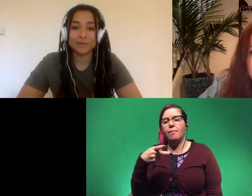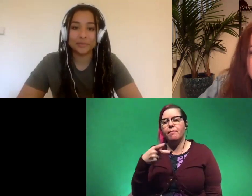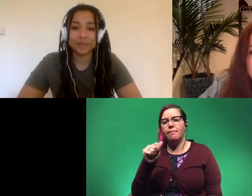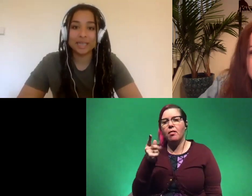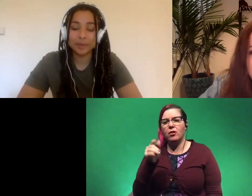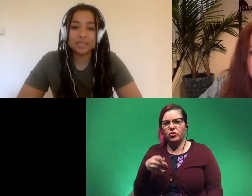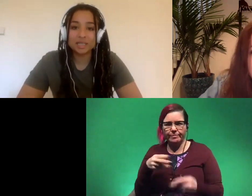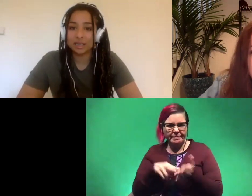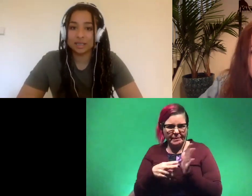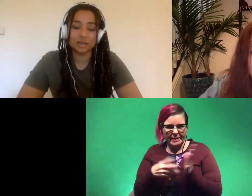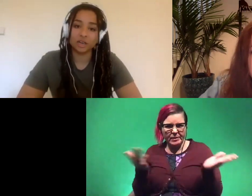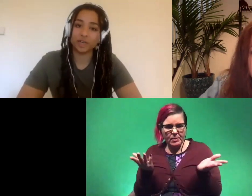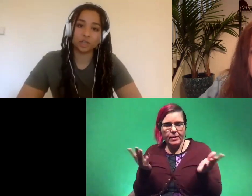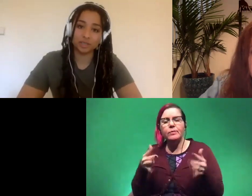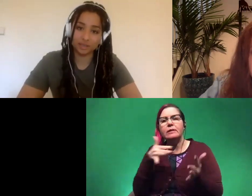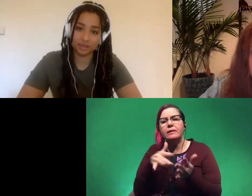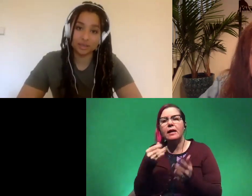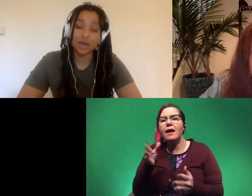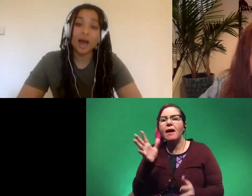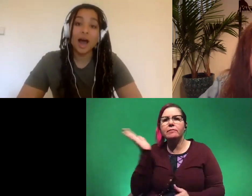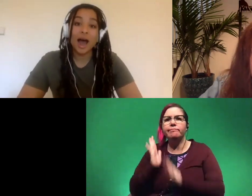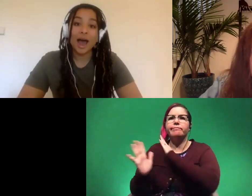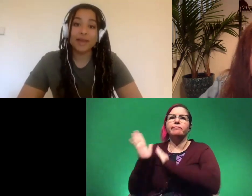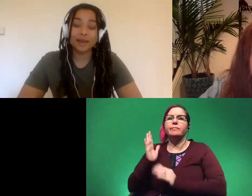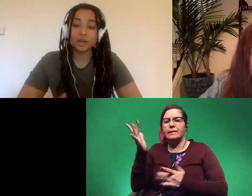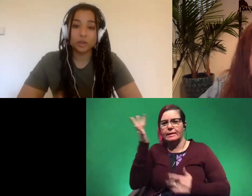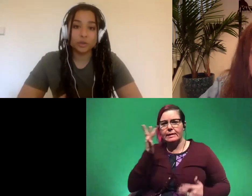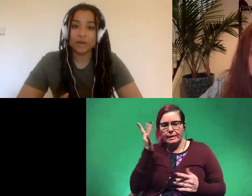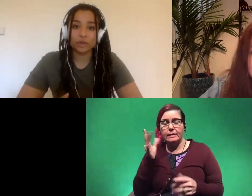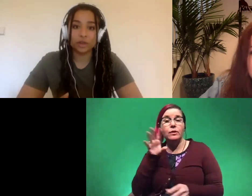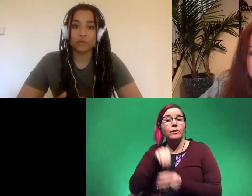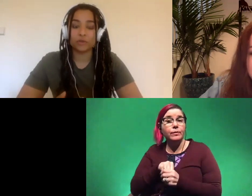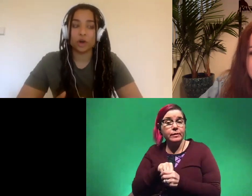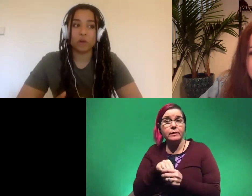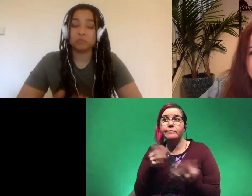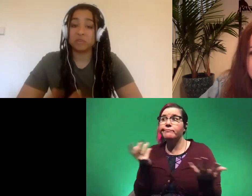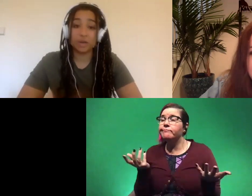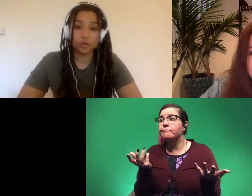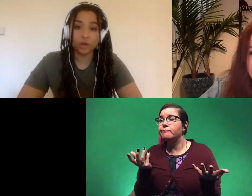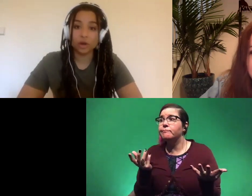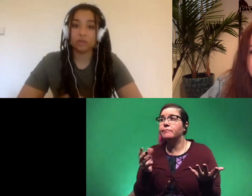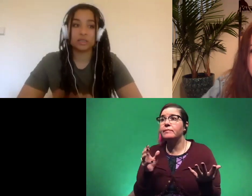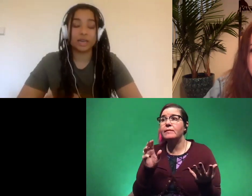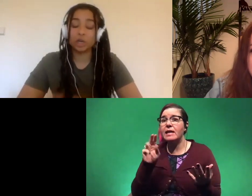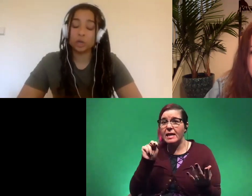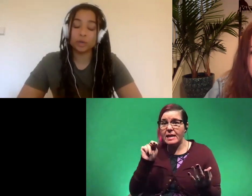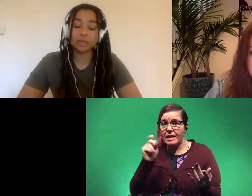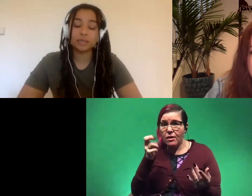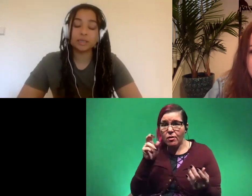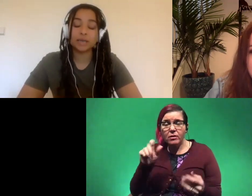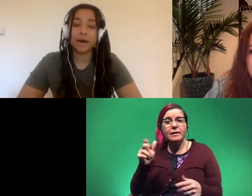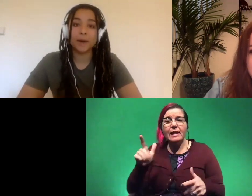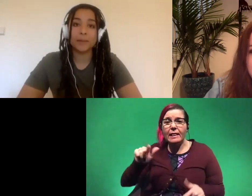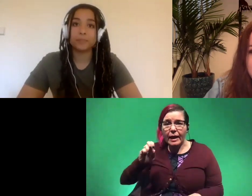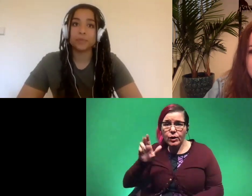um it's basically the study of ancient diseases and that includes everything from neanderthals late humans